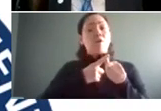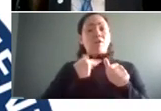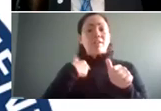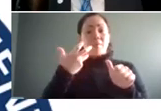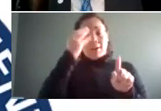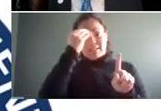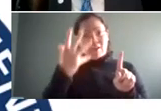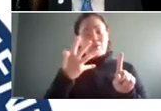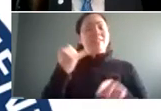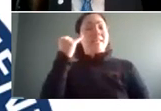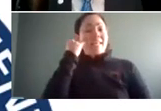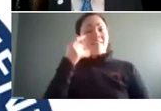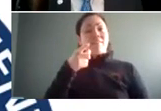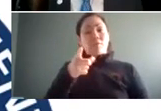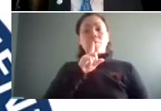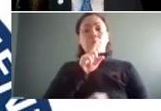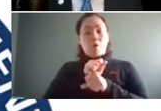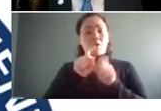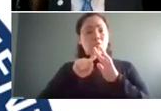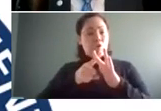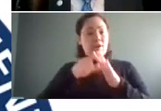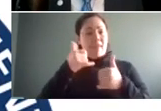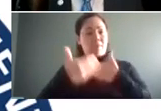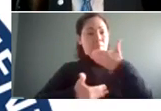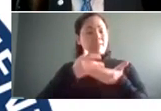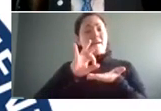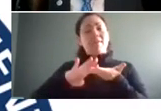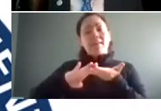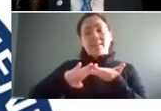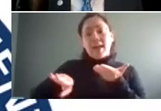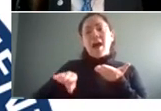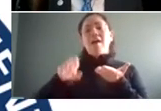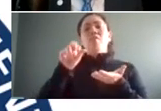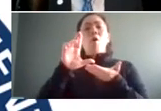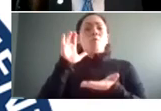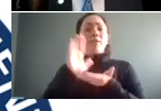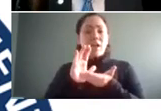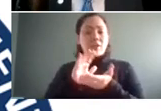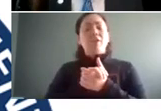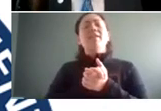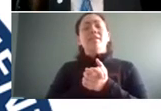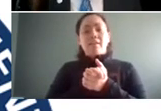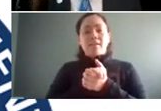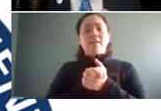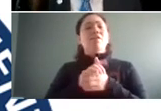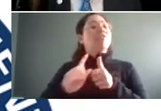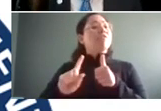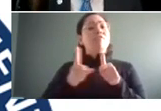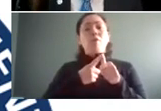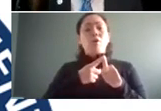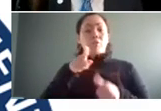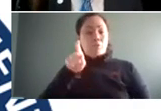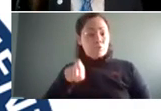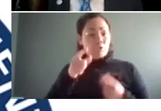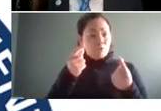is that if you are starting the process of doing layoffs or a reduction in force the first thing that you would like that you should be